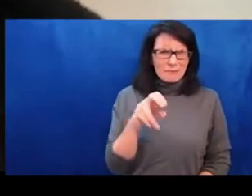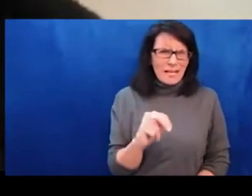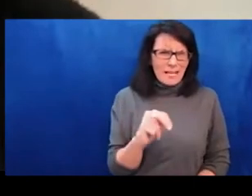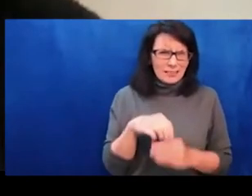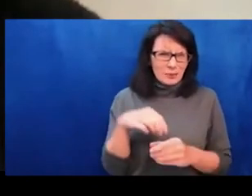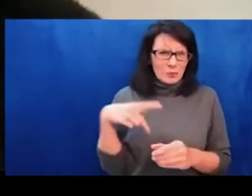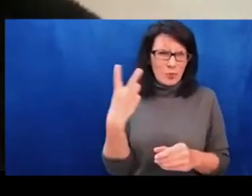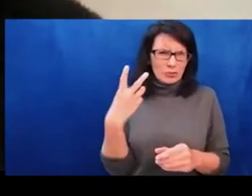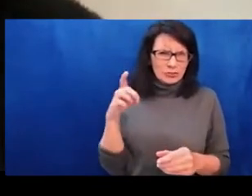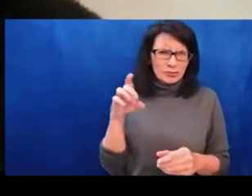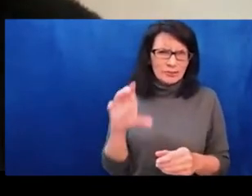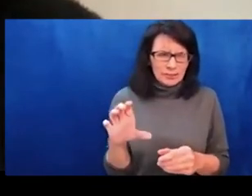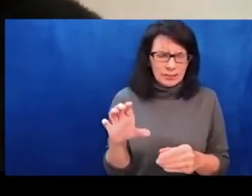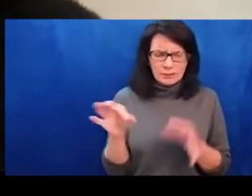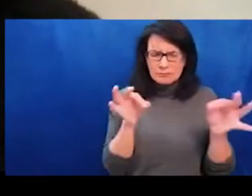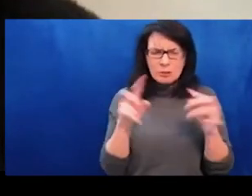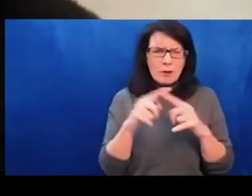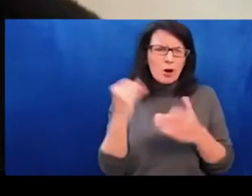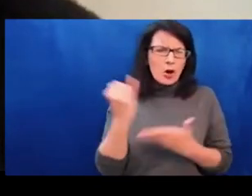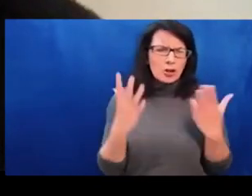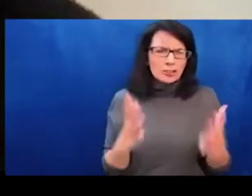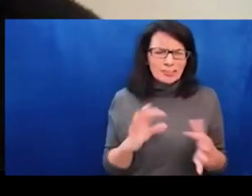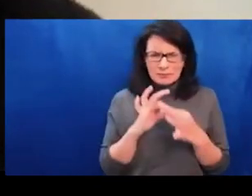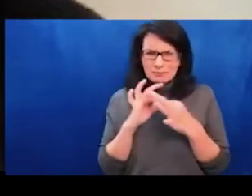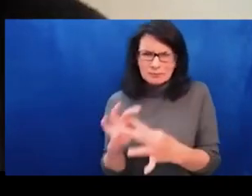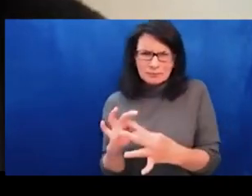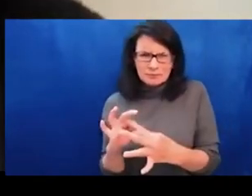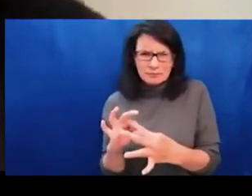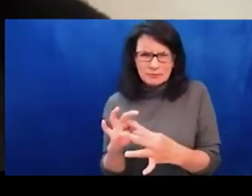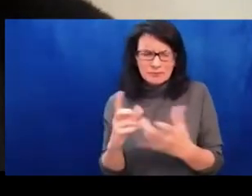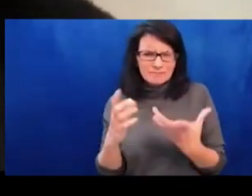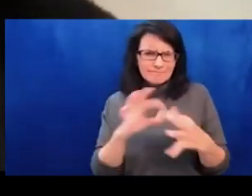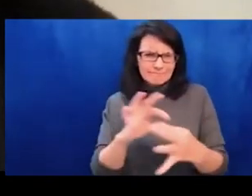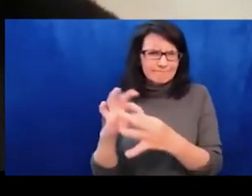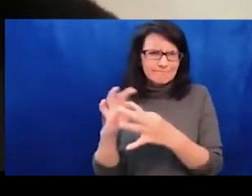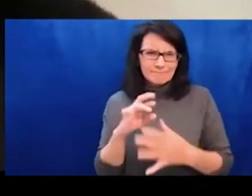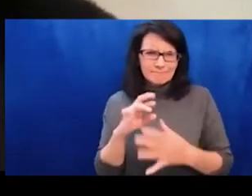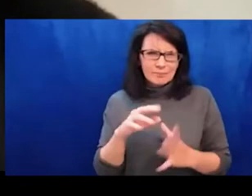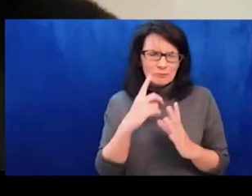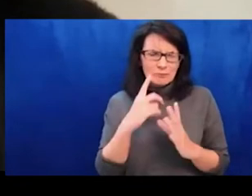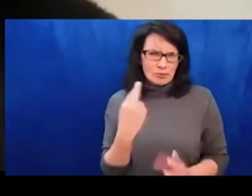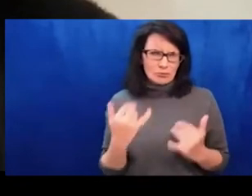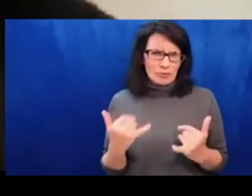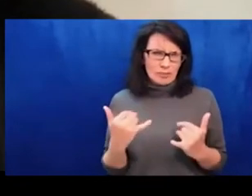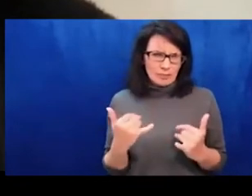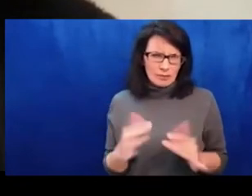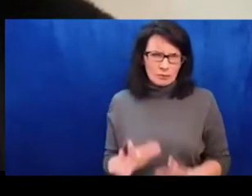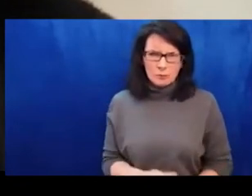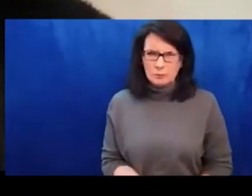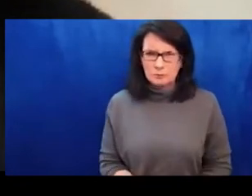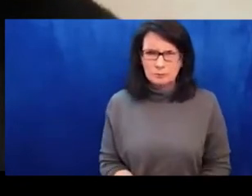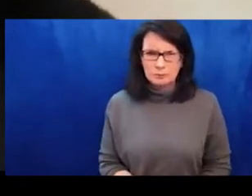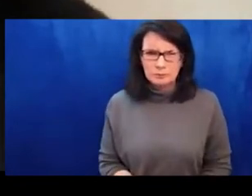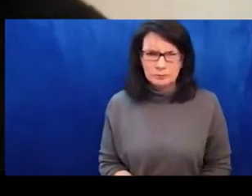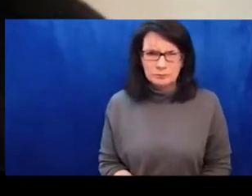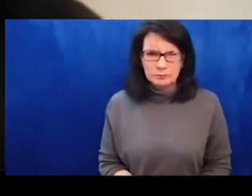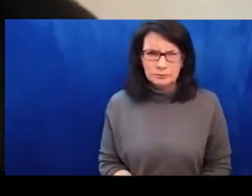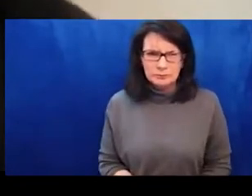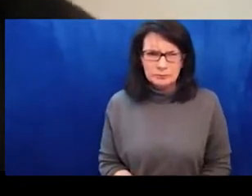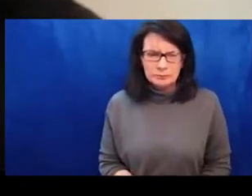directly without delay. I think you have a captive audience here ready to to do that.